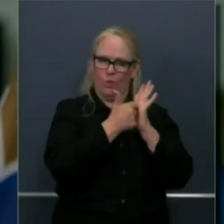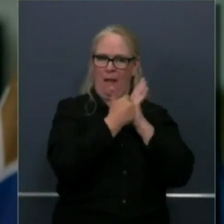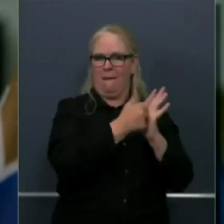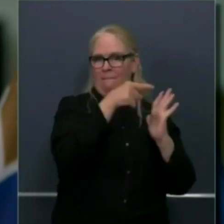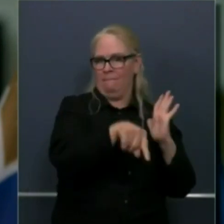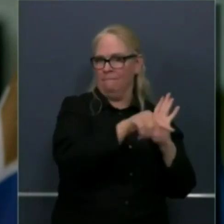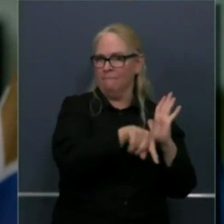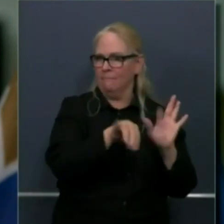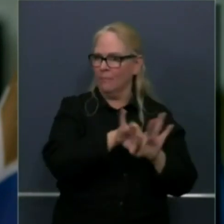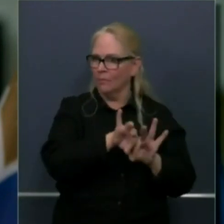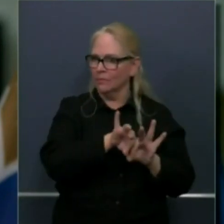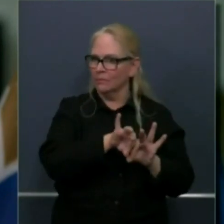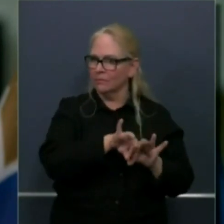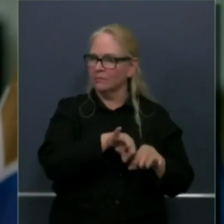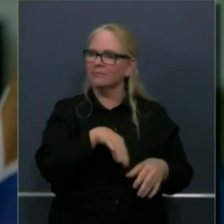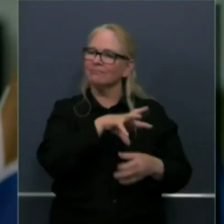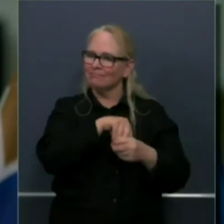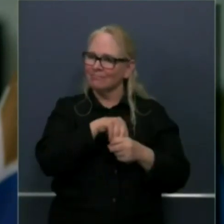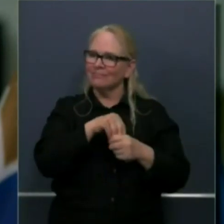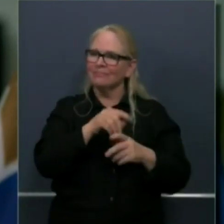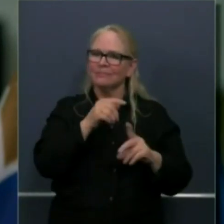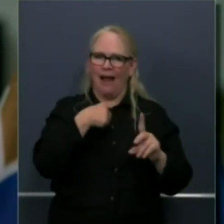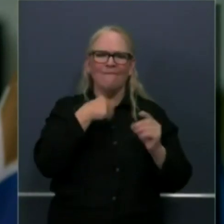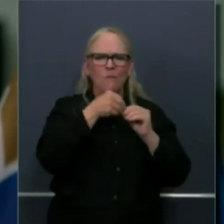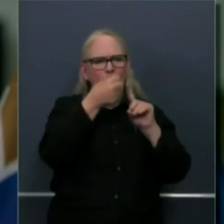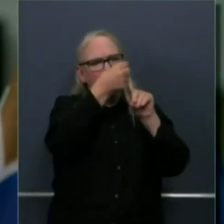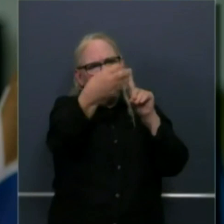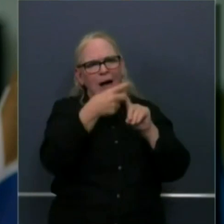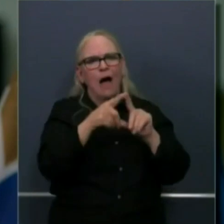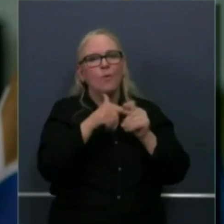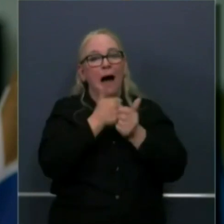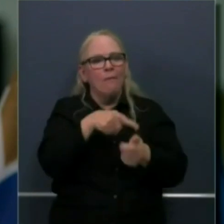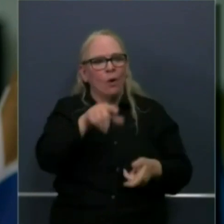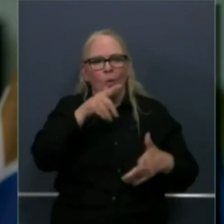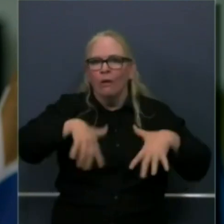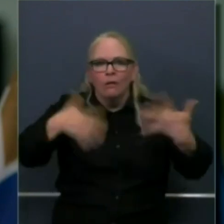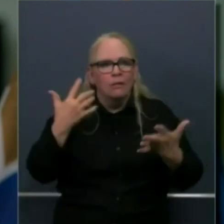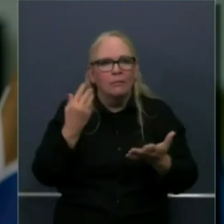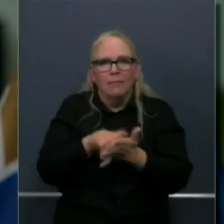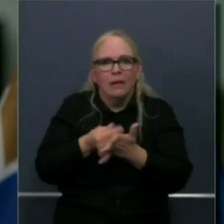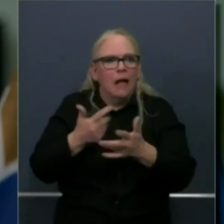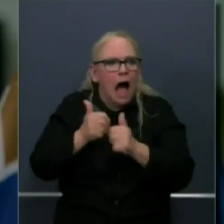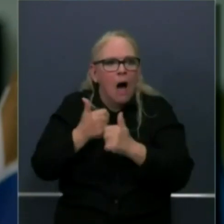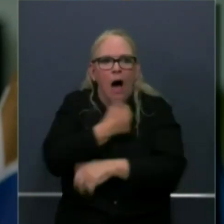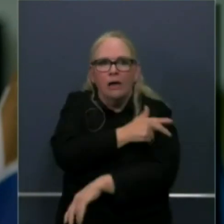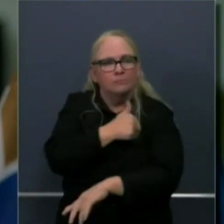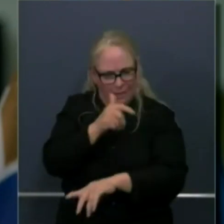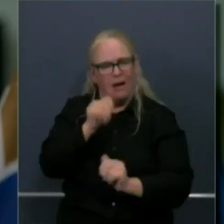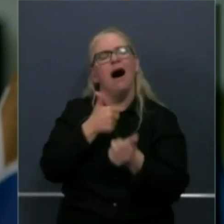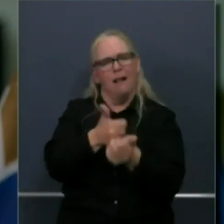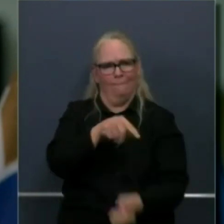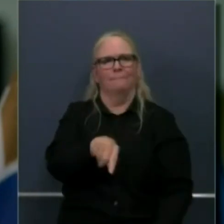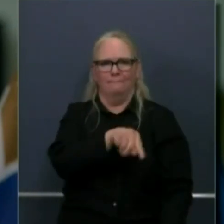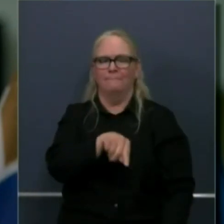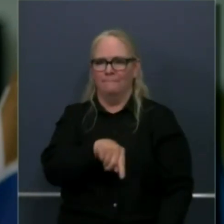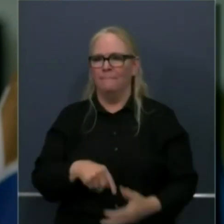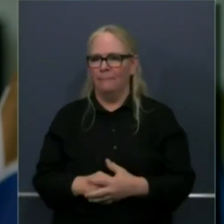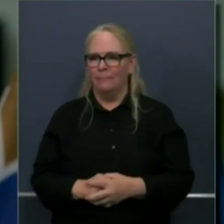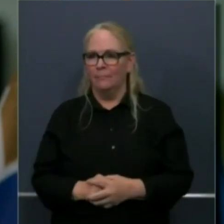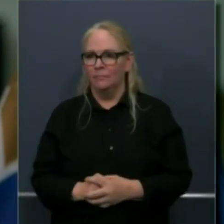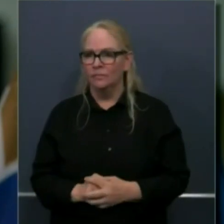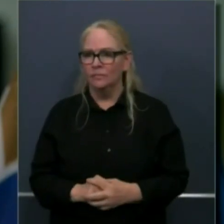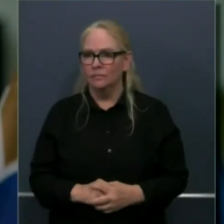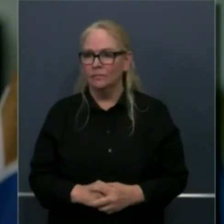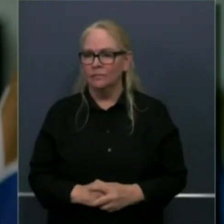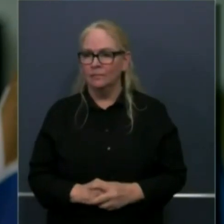the details that we are rolling out. But I think there's a deep desire for people to come back to work. Not everybody is going to come back right away.